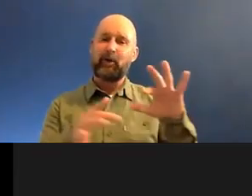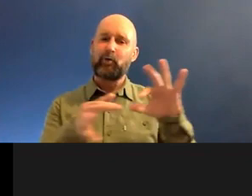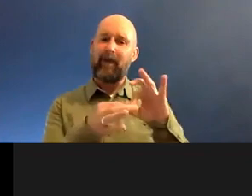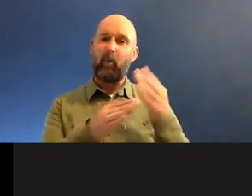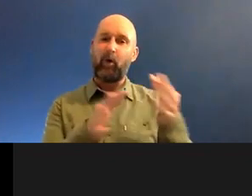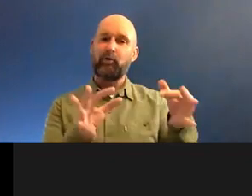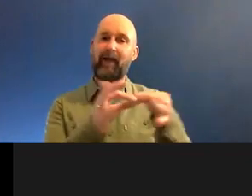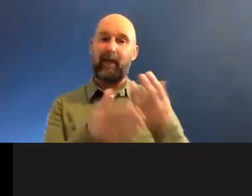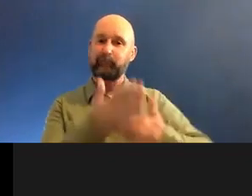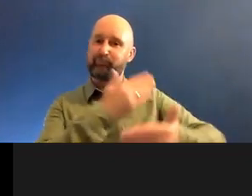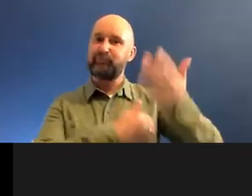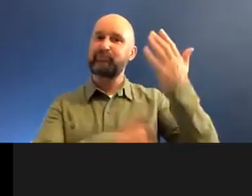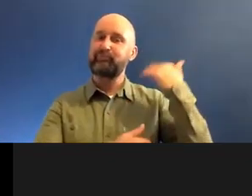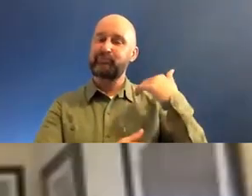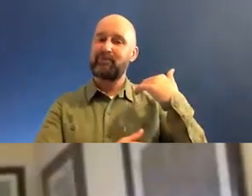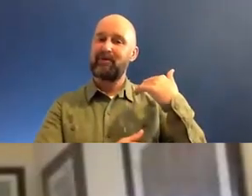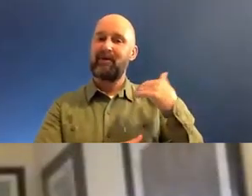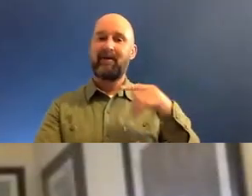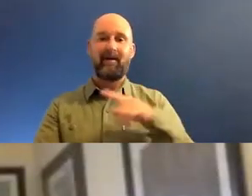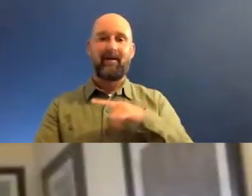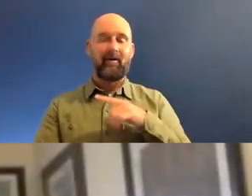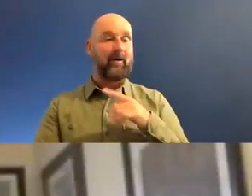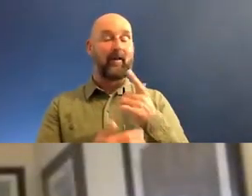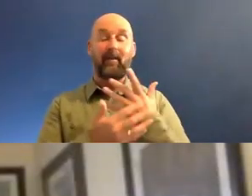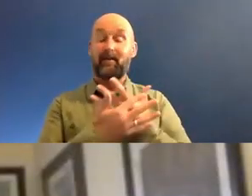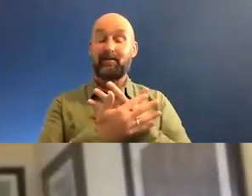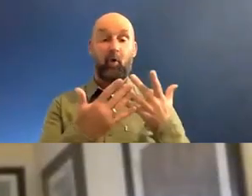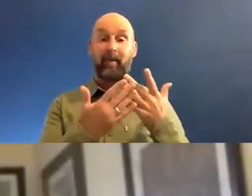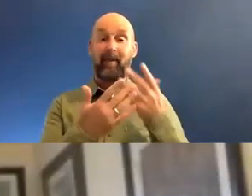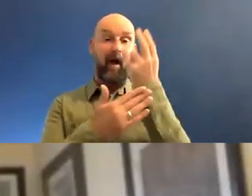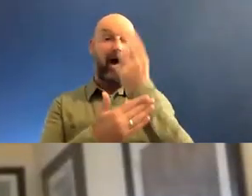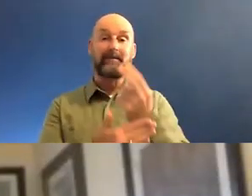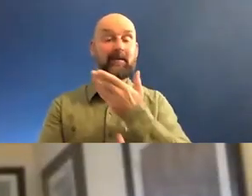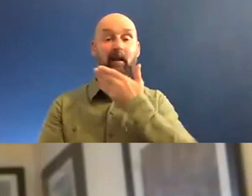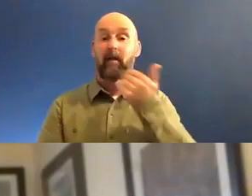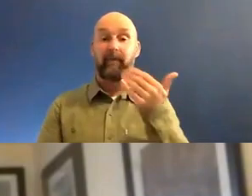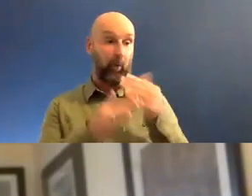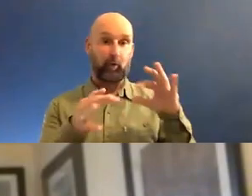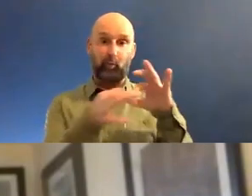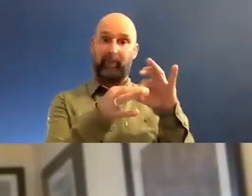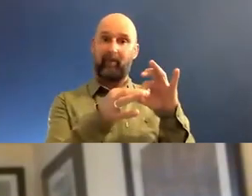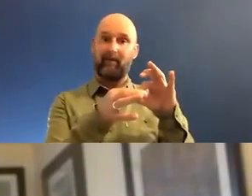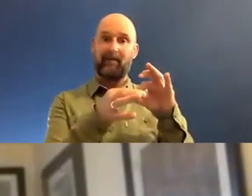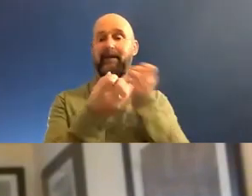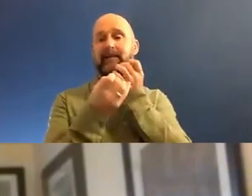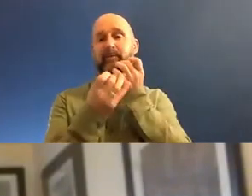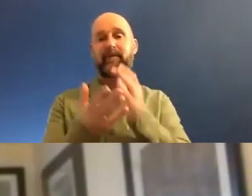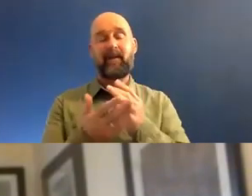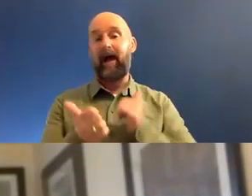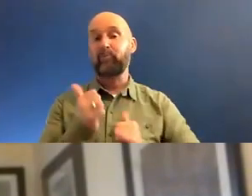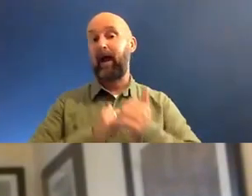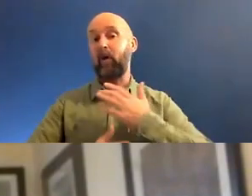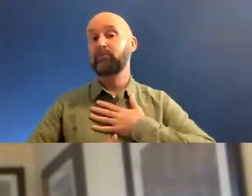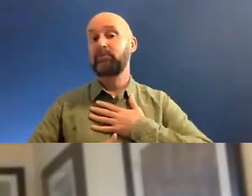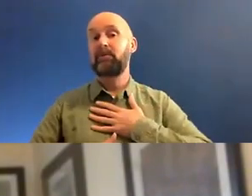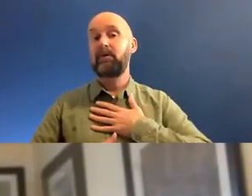like that back in the day. And with so many artists and I, it's, it's lovely. It's just like, it's just beautiful. I'm so proud of